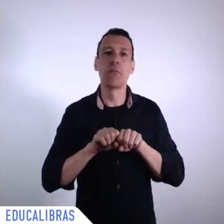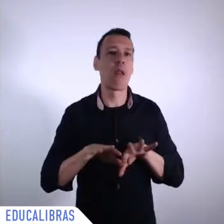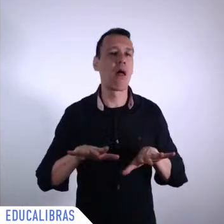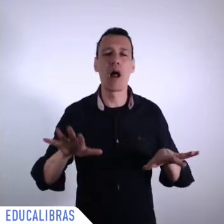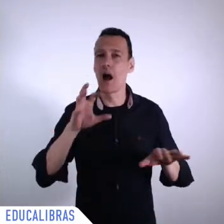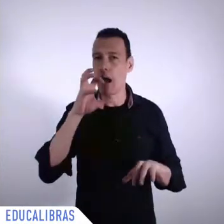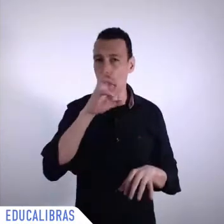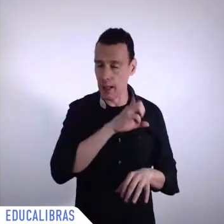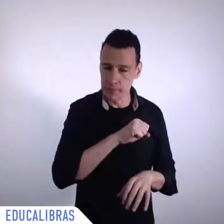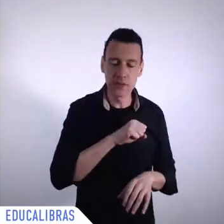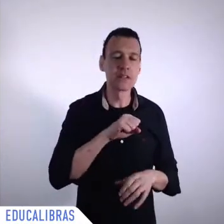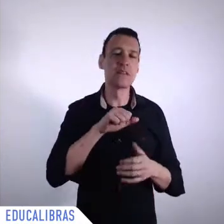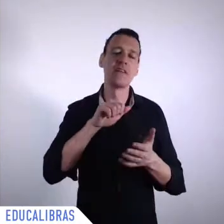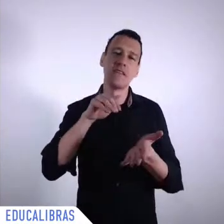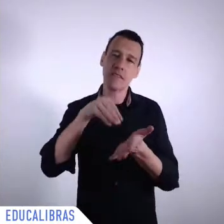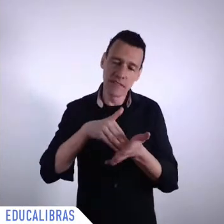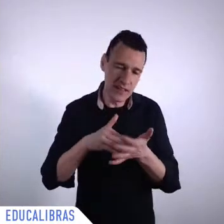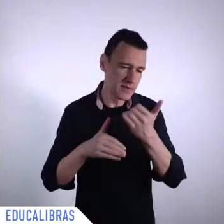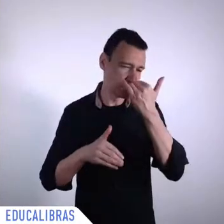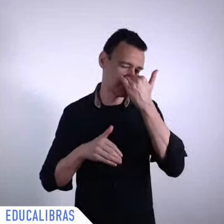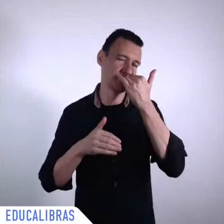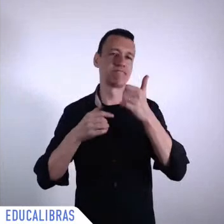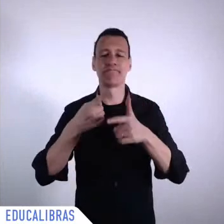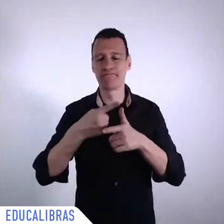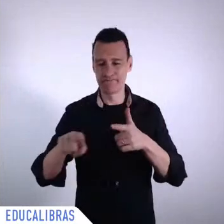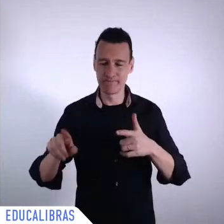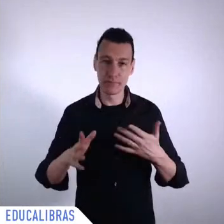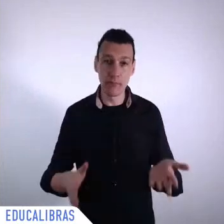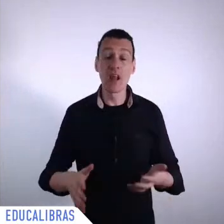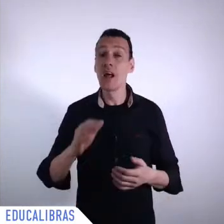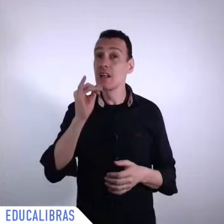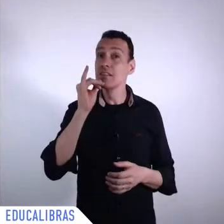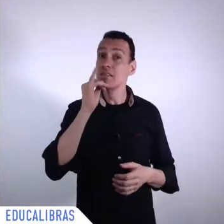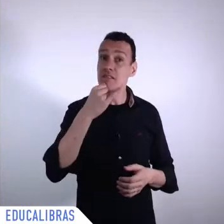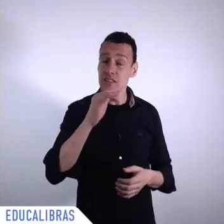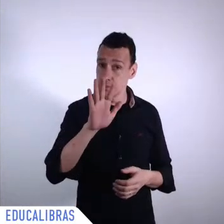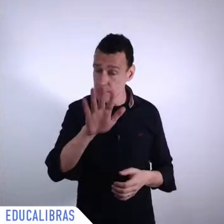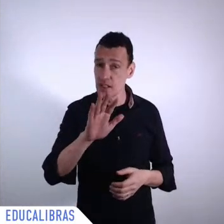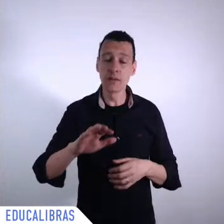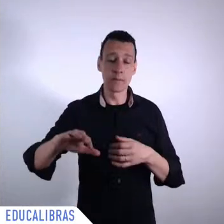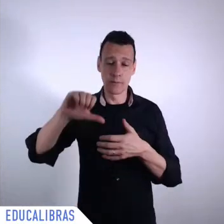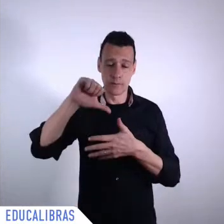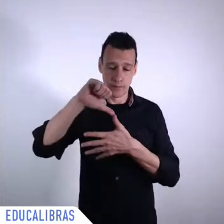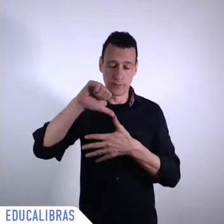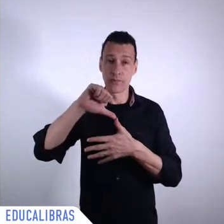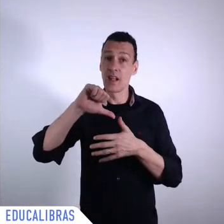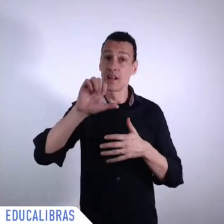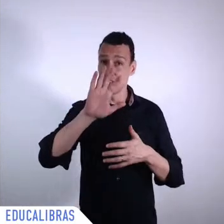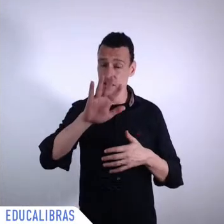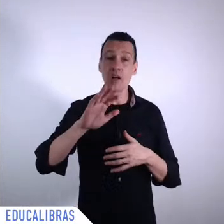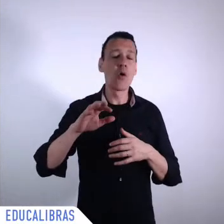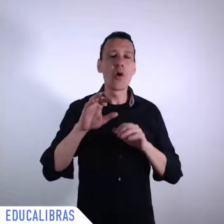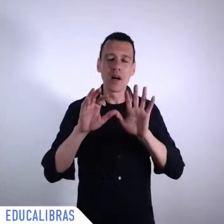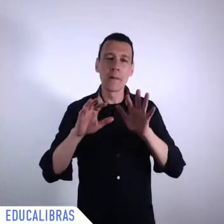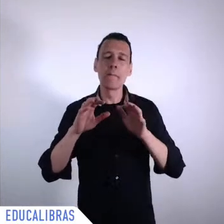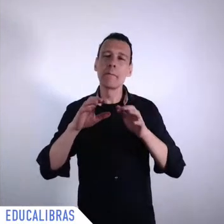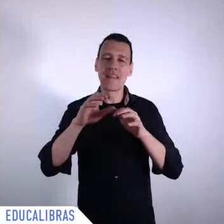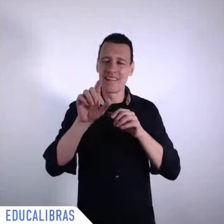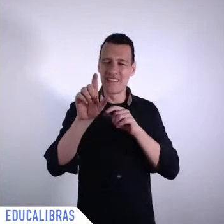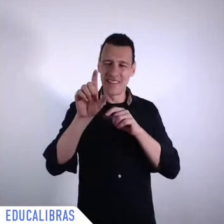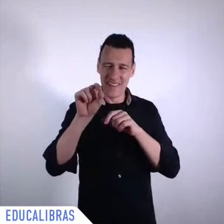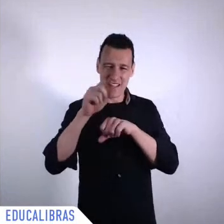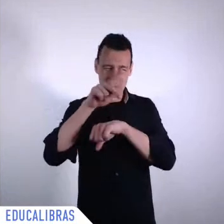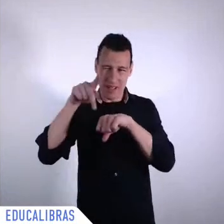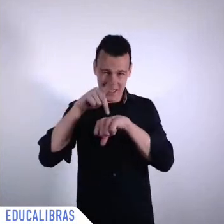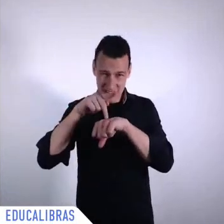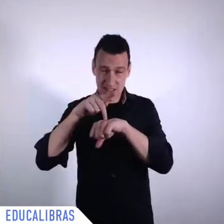five of the ten countries with the highest accumulated number of coronavirus cases and